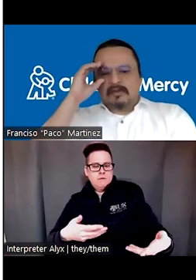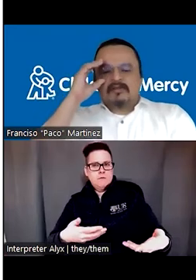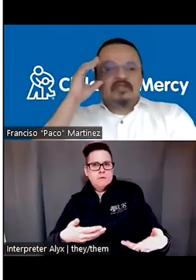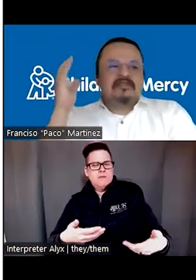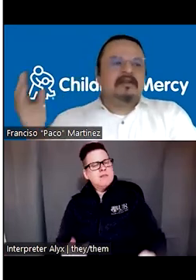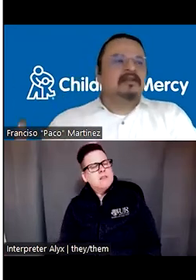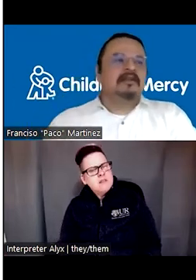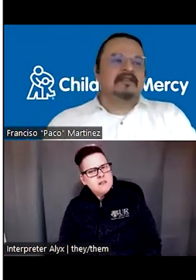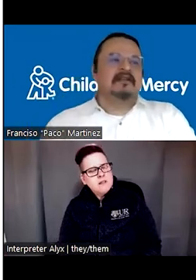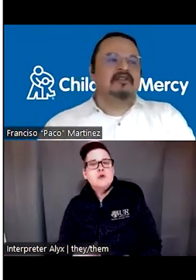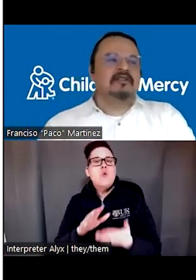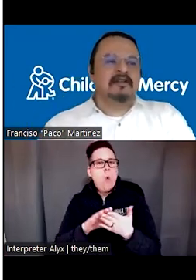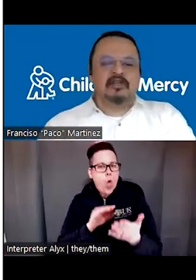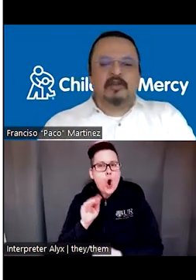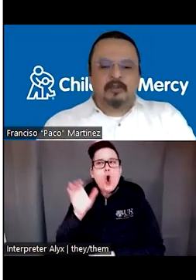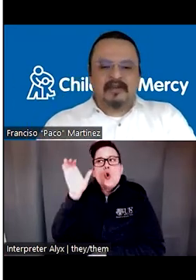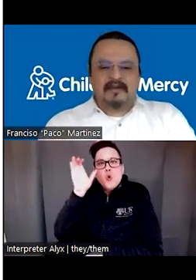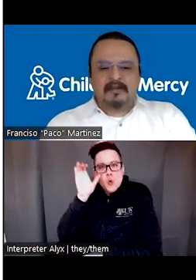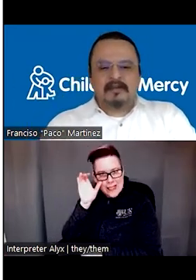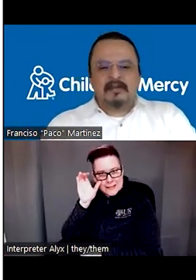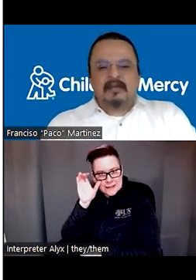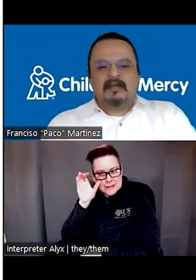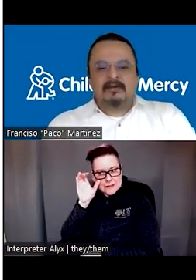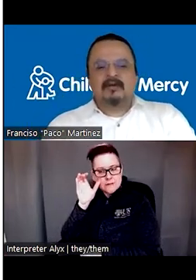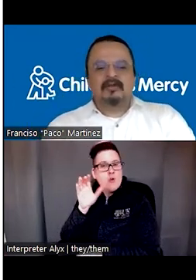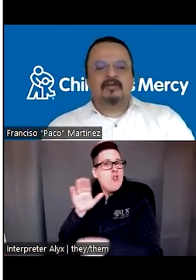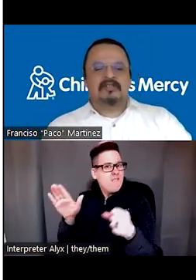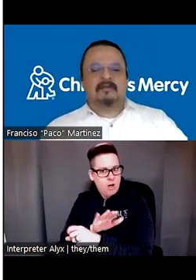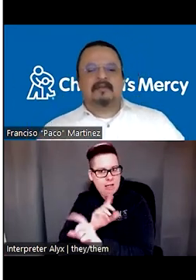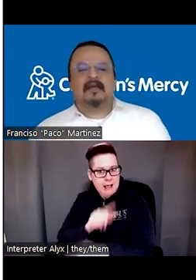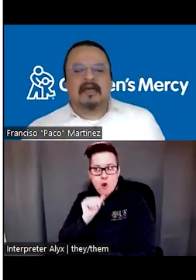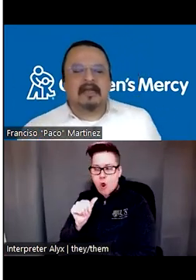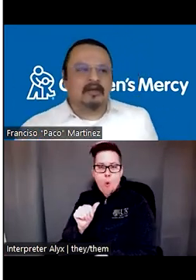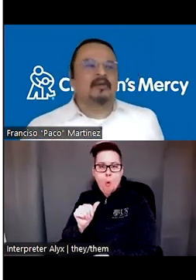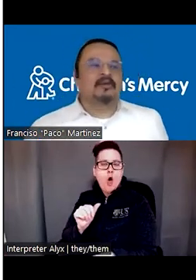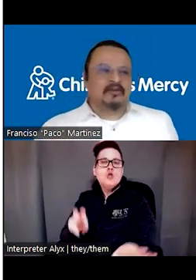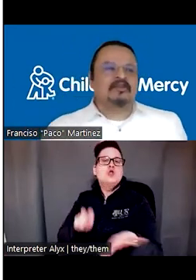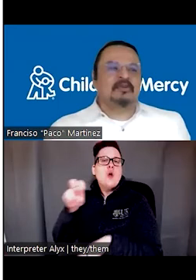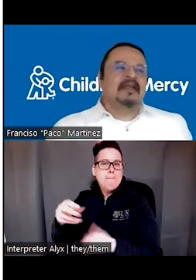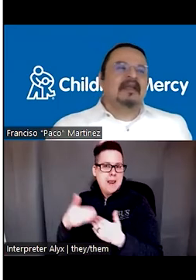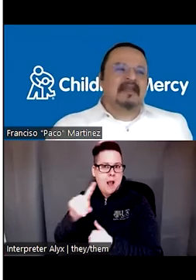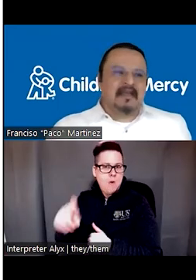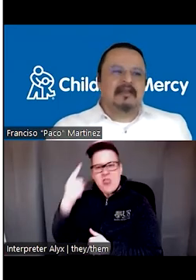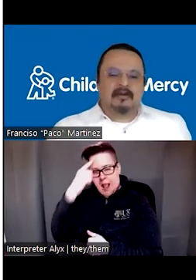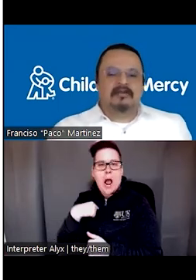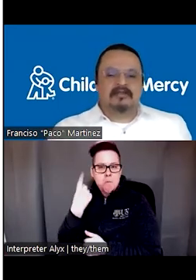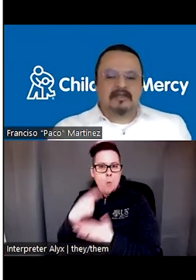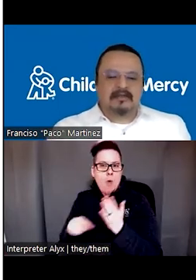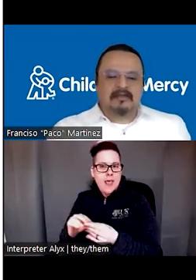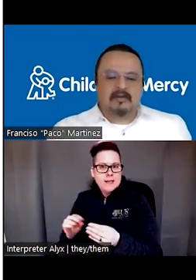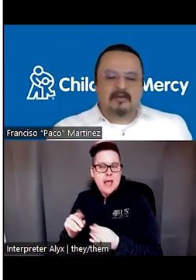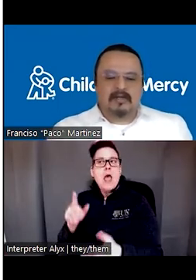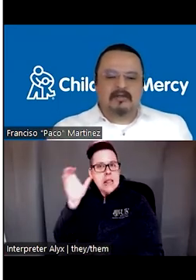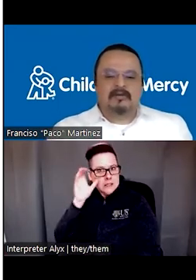just learn to listen, just learn to be present. And you're going to achieve, uh, a lot of those health goals